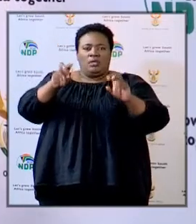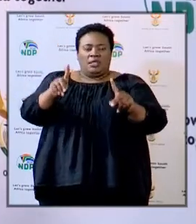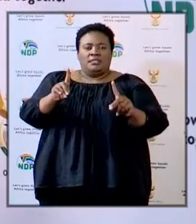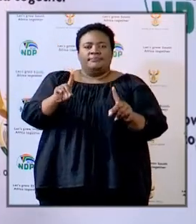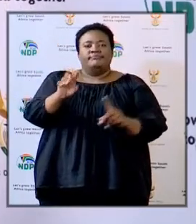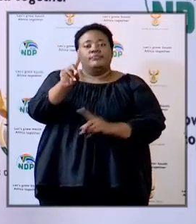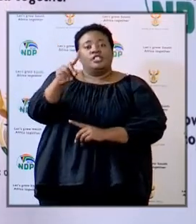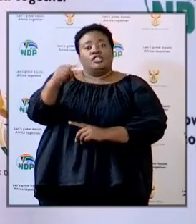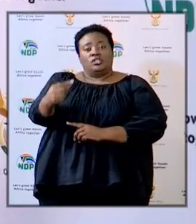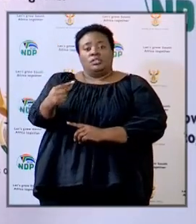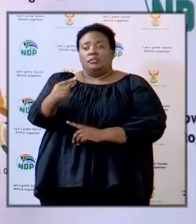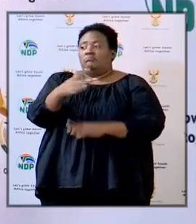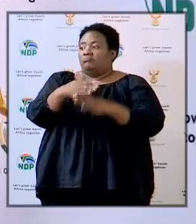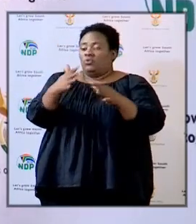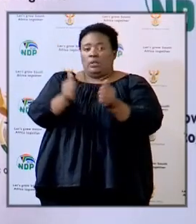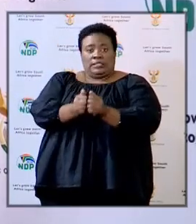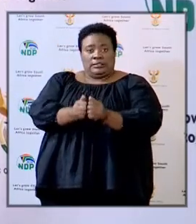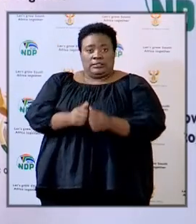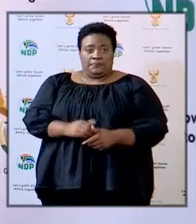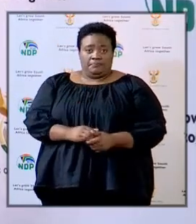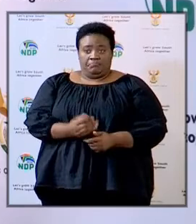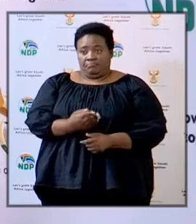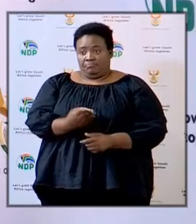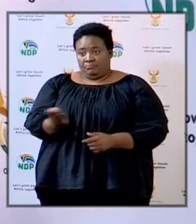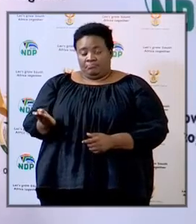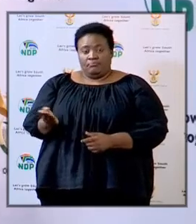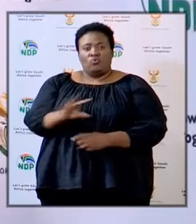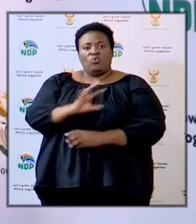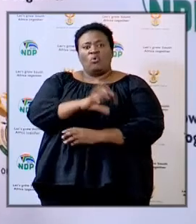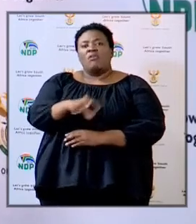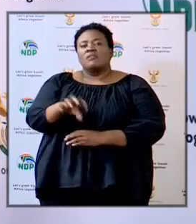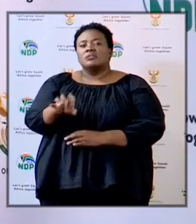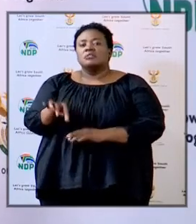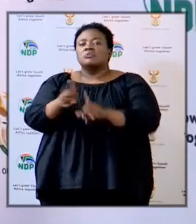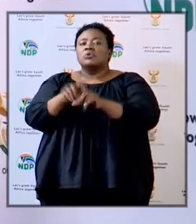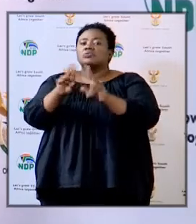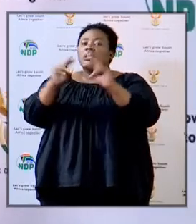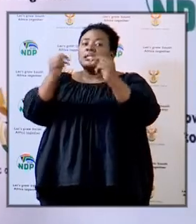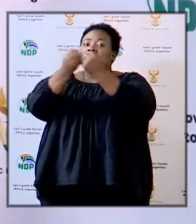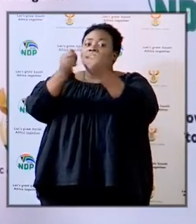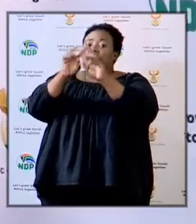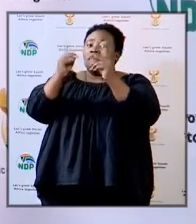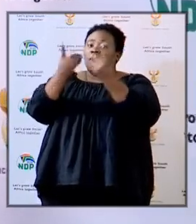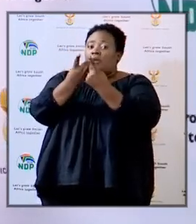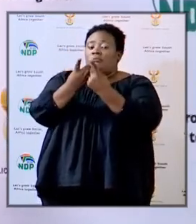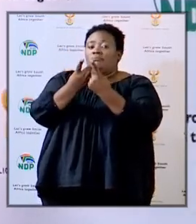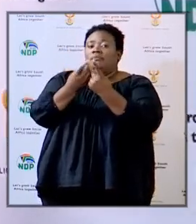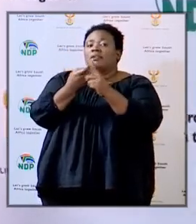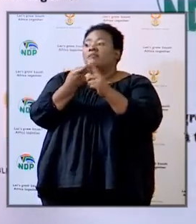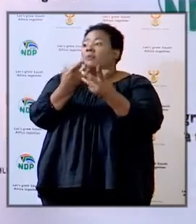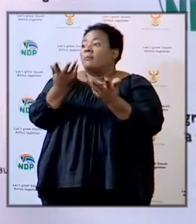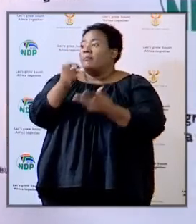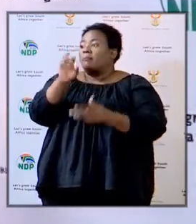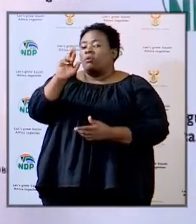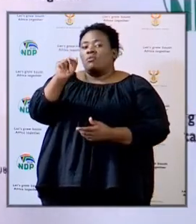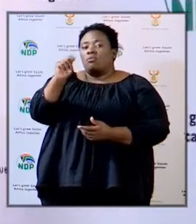DG and colleagues from the Provinces and the National Department as well from Renewater,